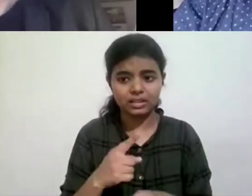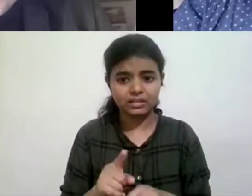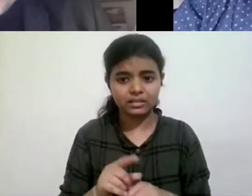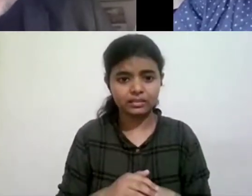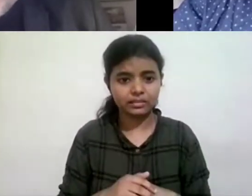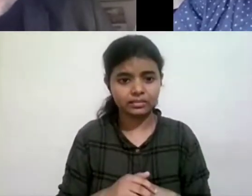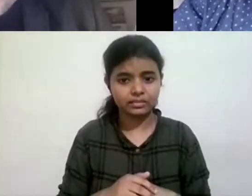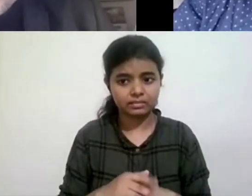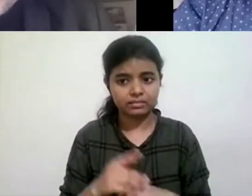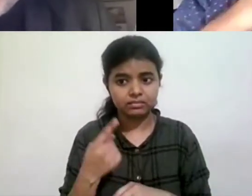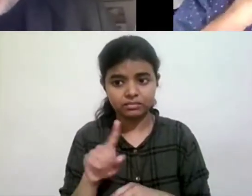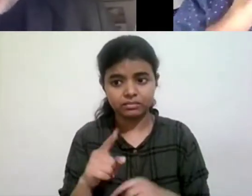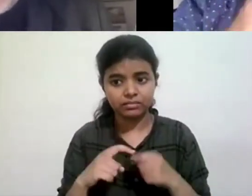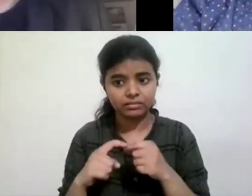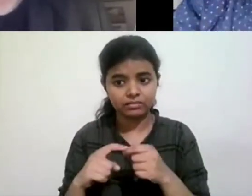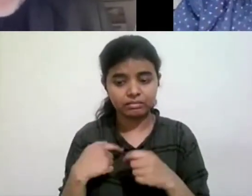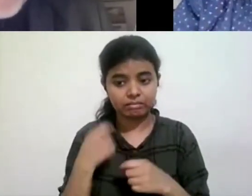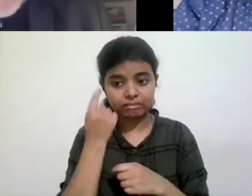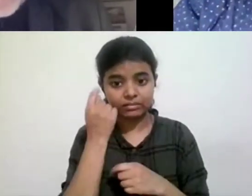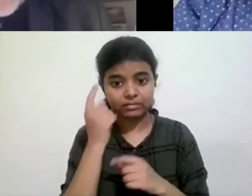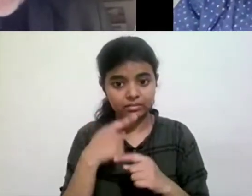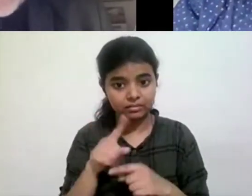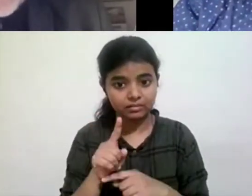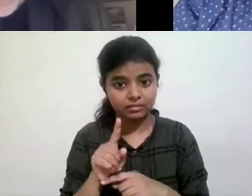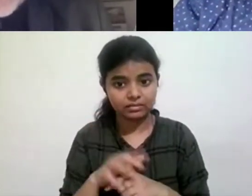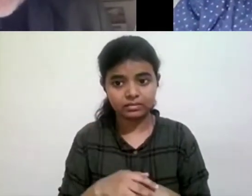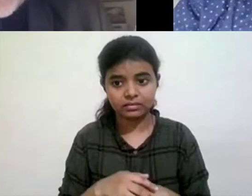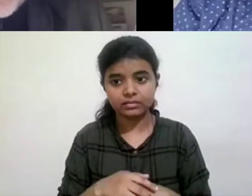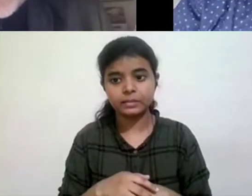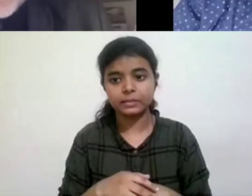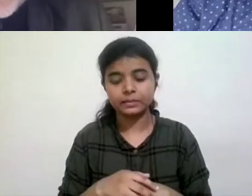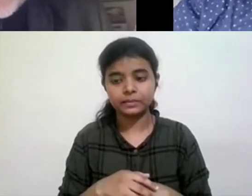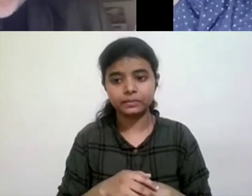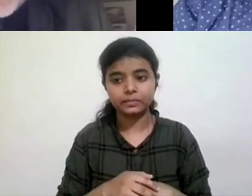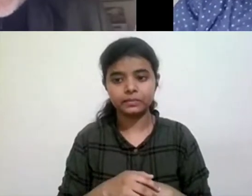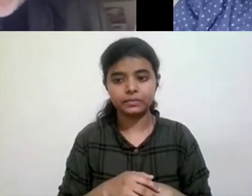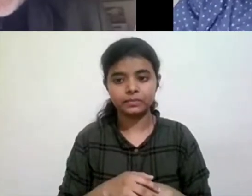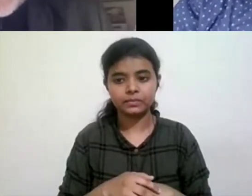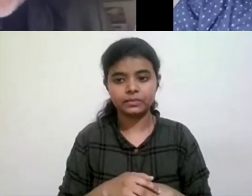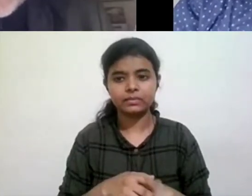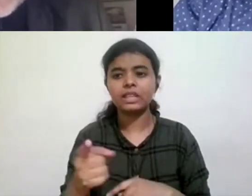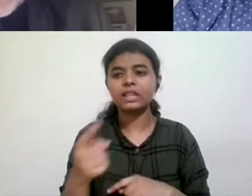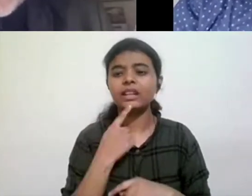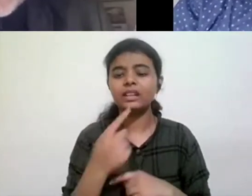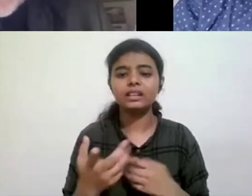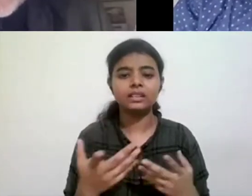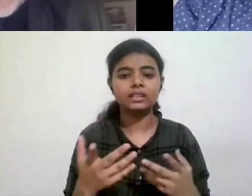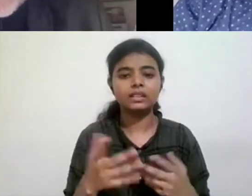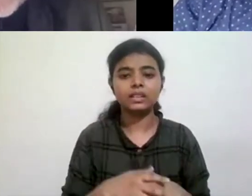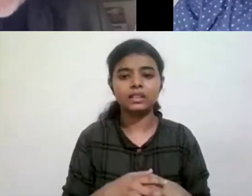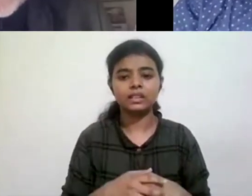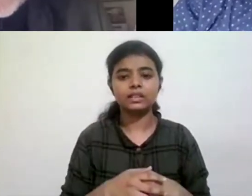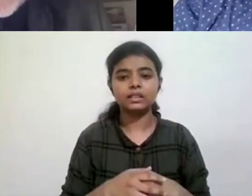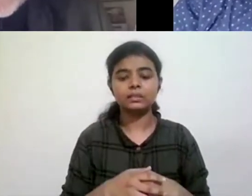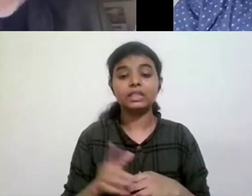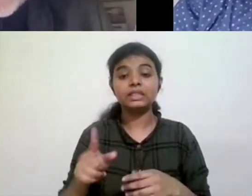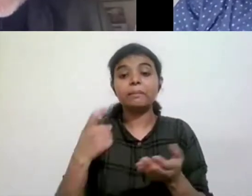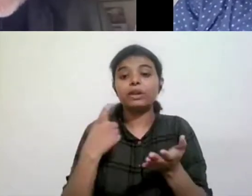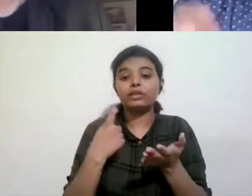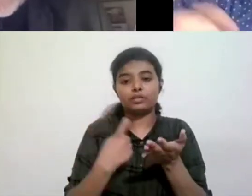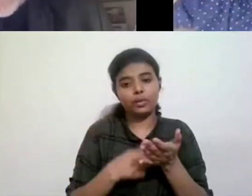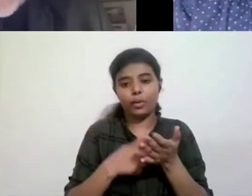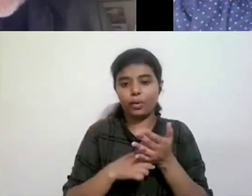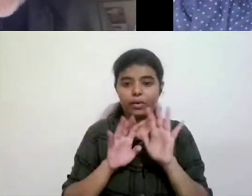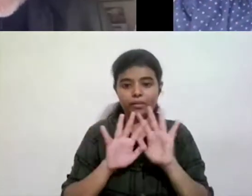Did I get that right? I don't know what I'm asking. So, I mean, she's basically asking how does one think of the norm when